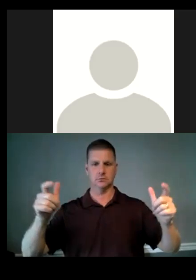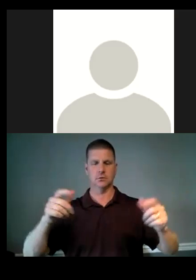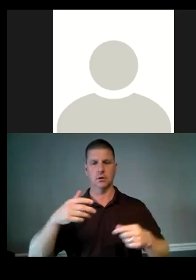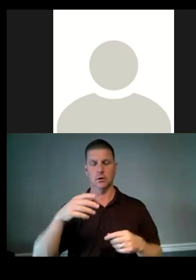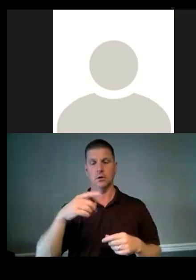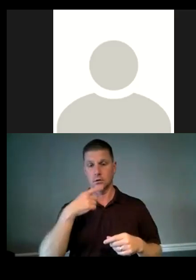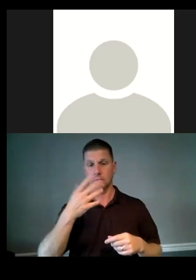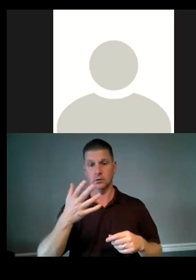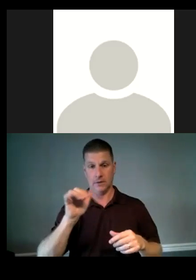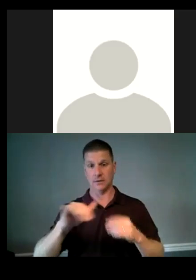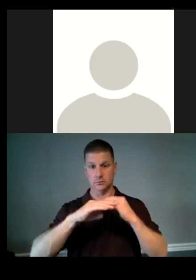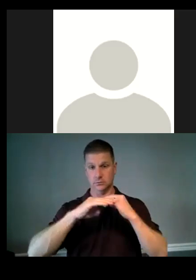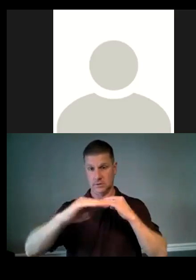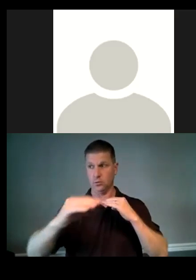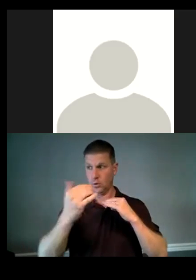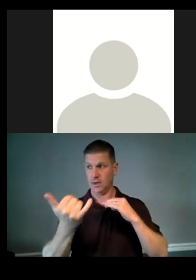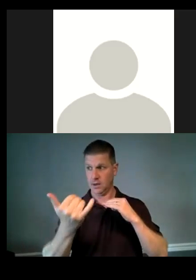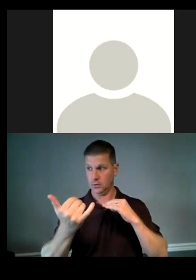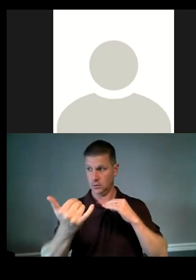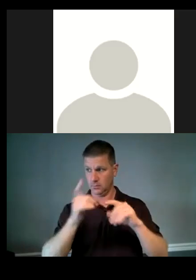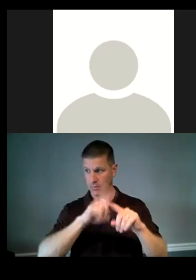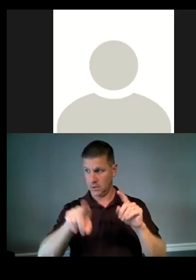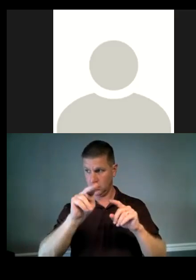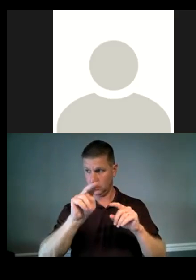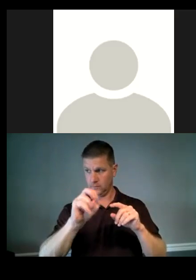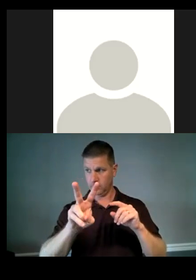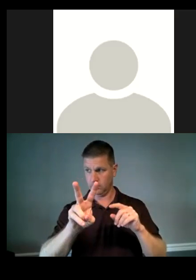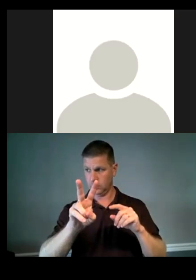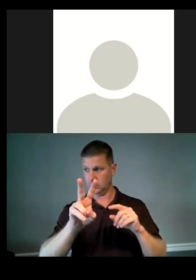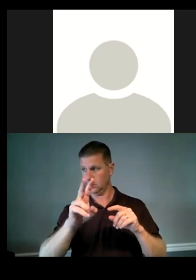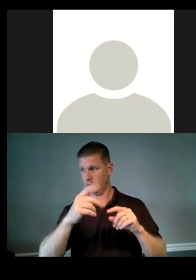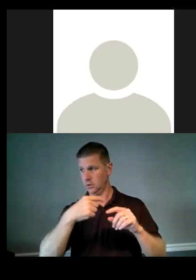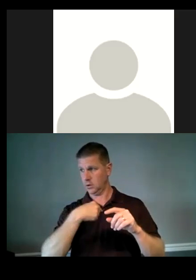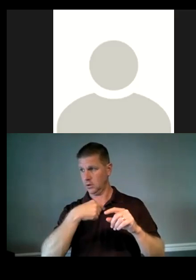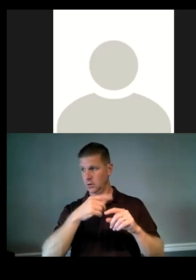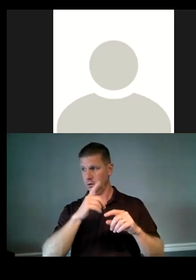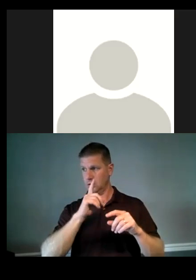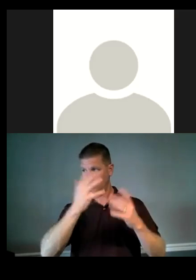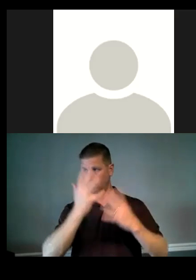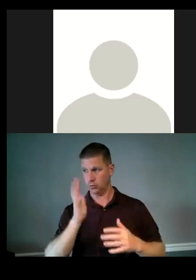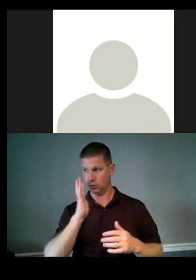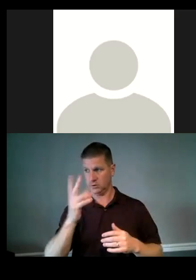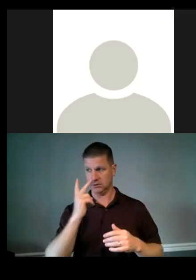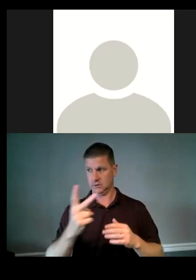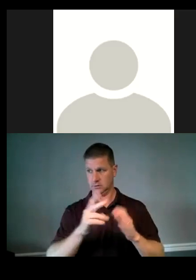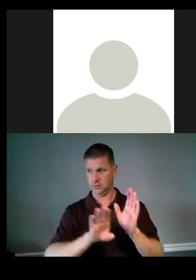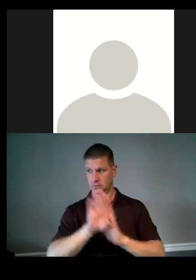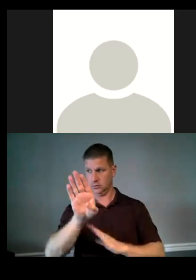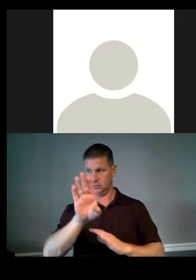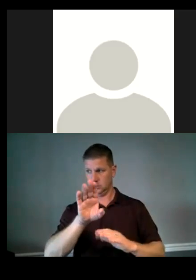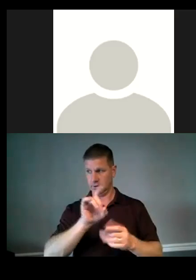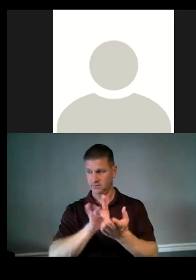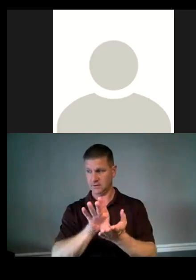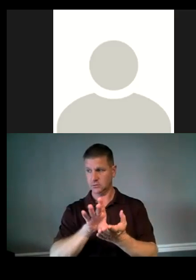staying pretty steady right now, um, come November and, and I'm sure, unfortunately, we're going to see a surge of, um, eviction